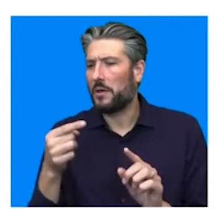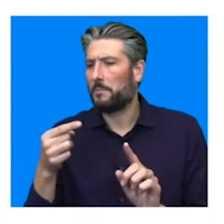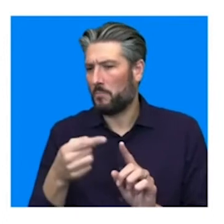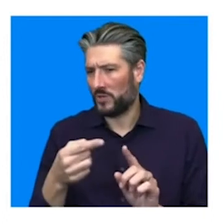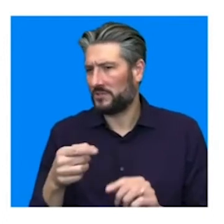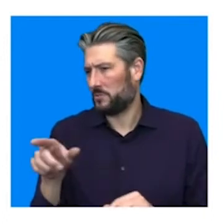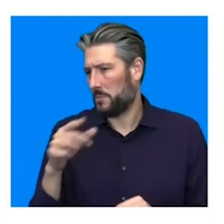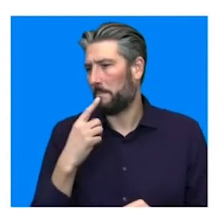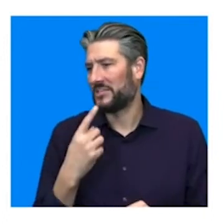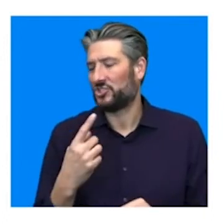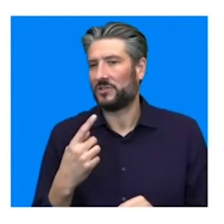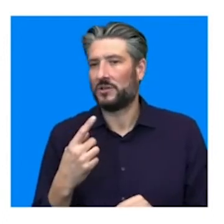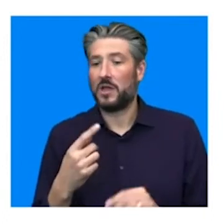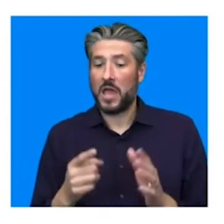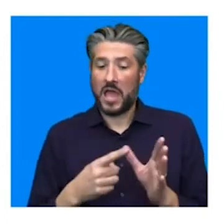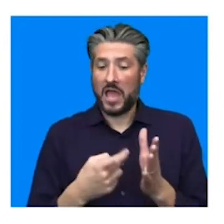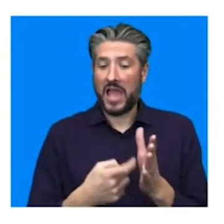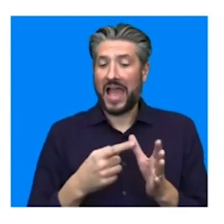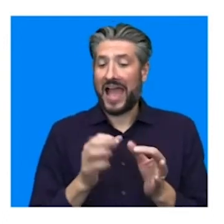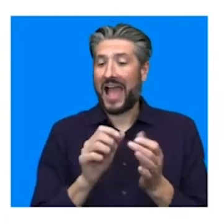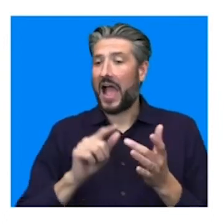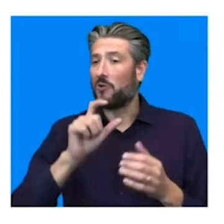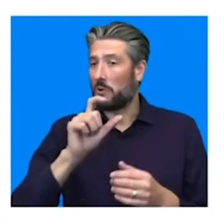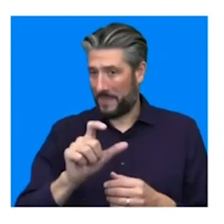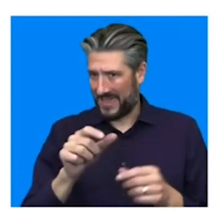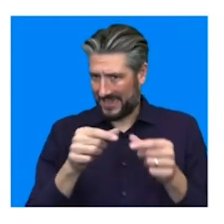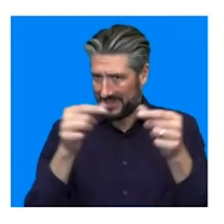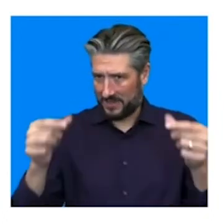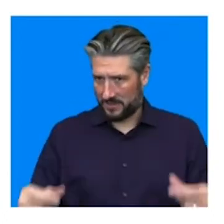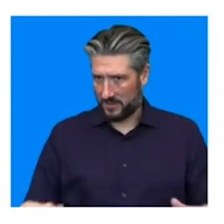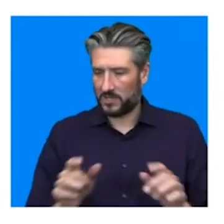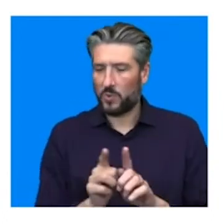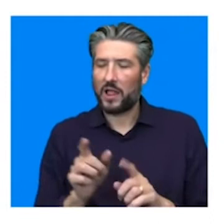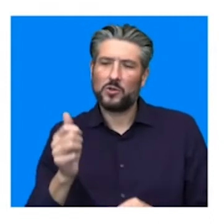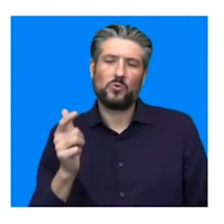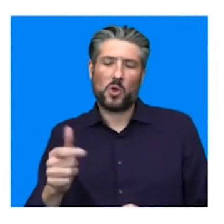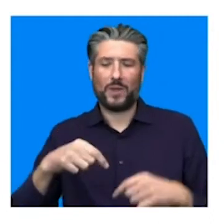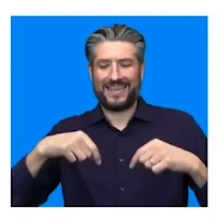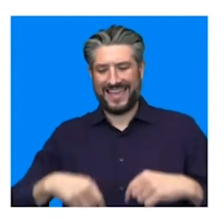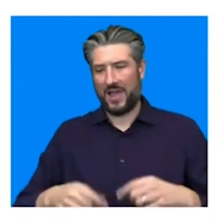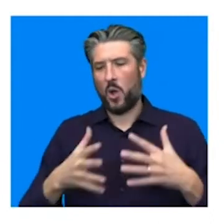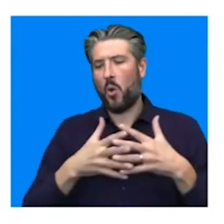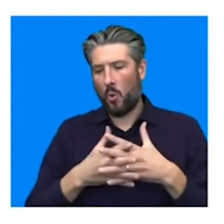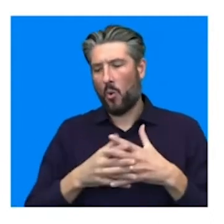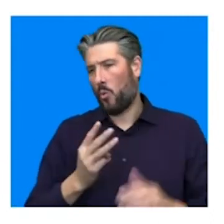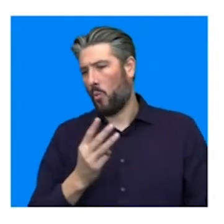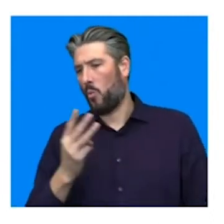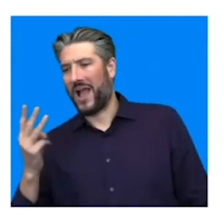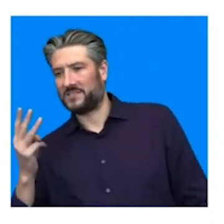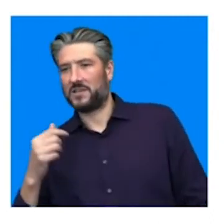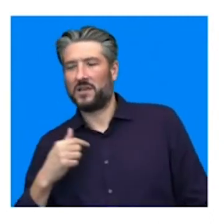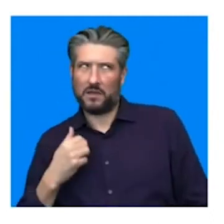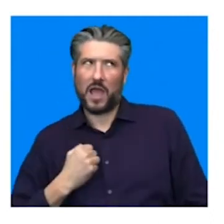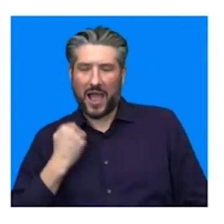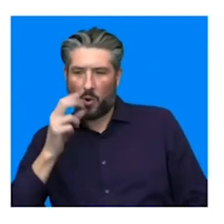working on the Arabic for it as well. You know, in the West, we have a very Western centric view of the world, you know, and it